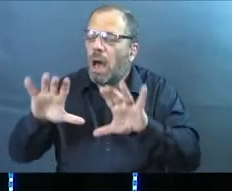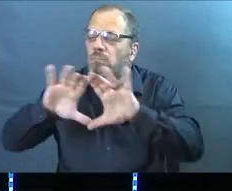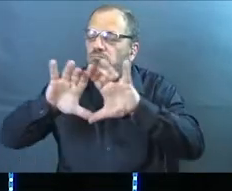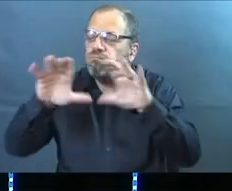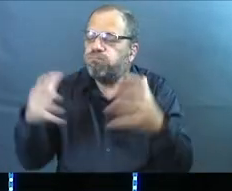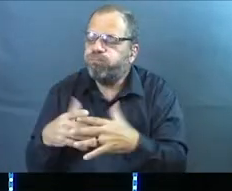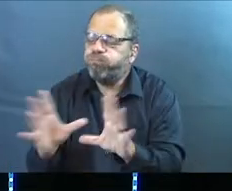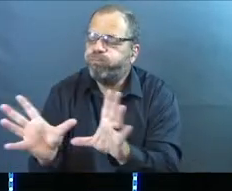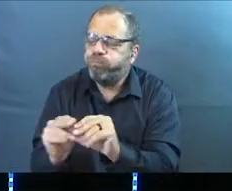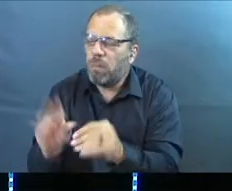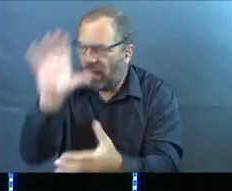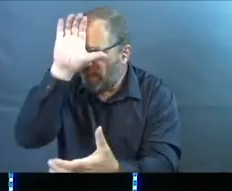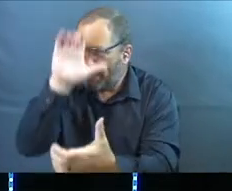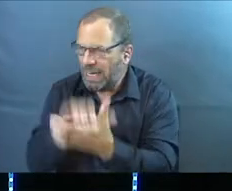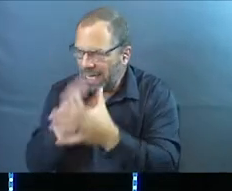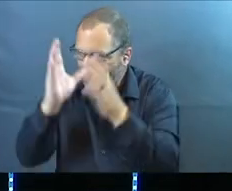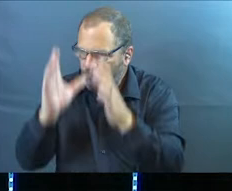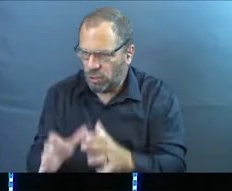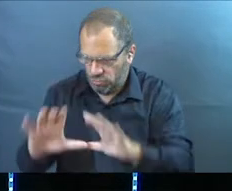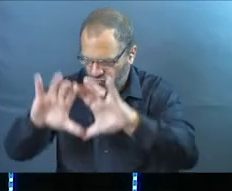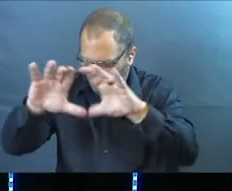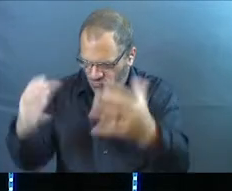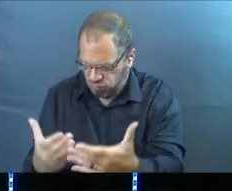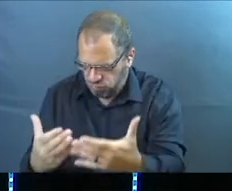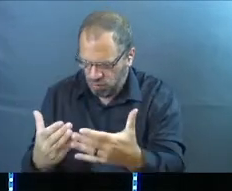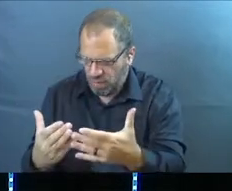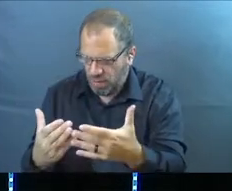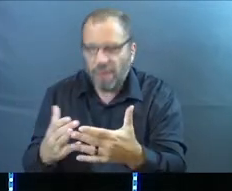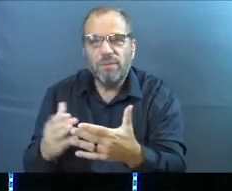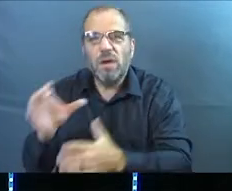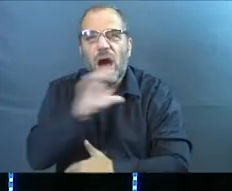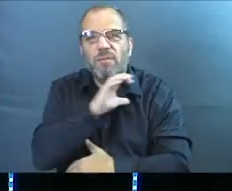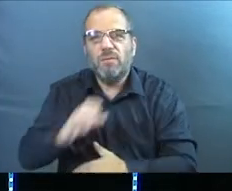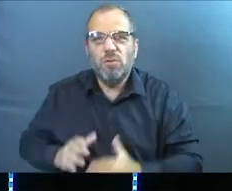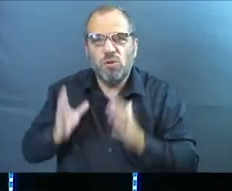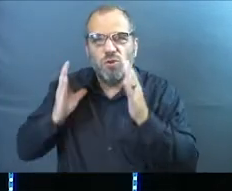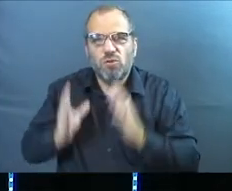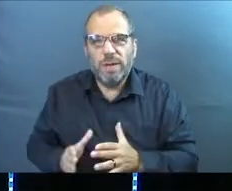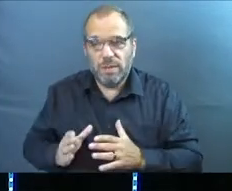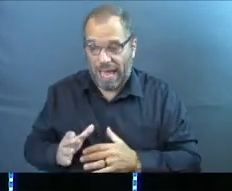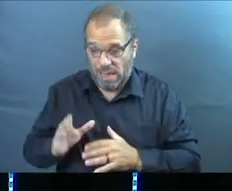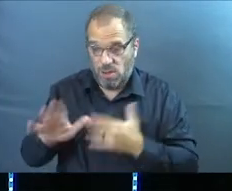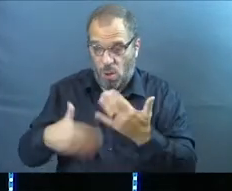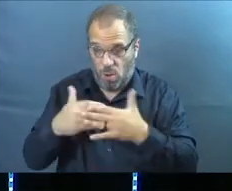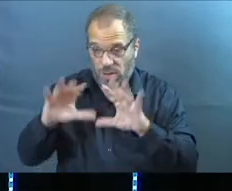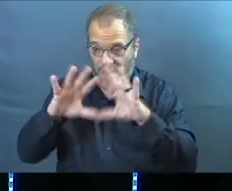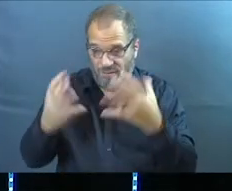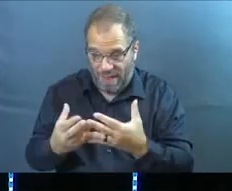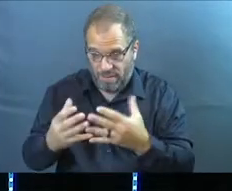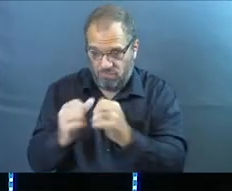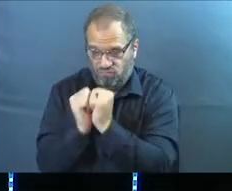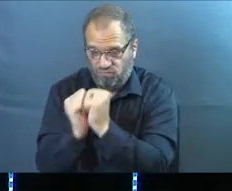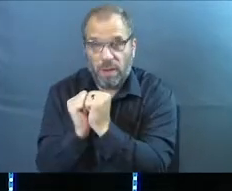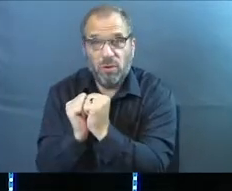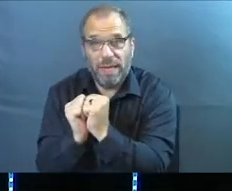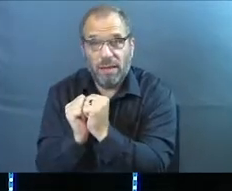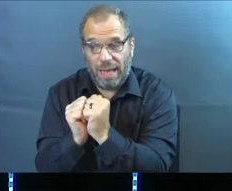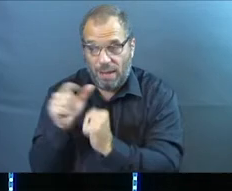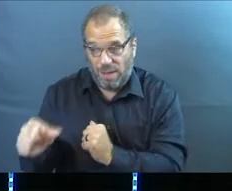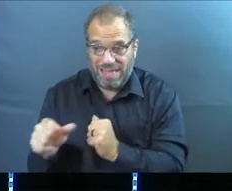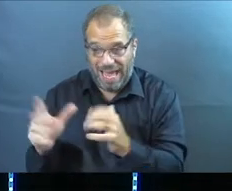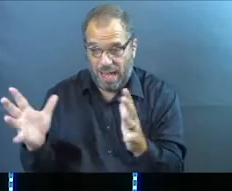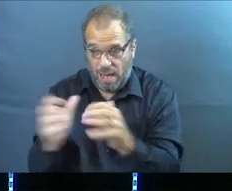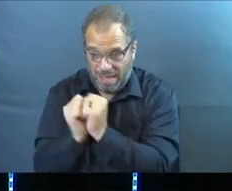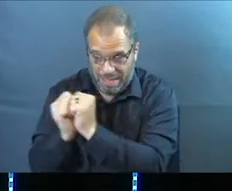of believers, of Jesus followers. And the family of God is going to come together. And when the